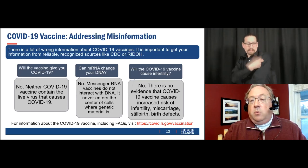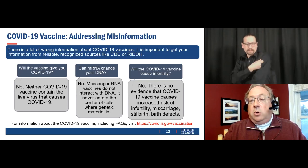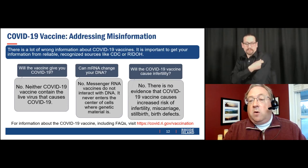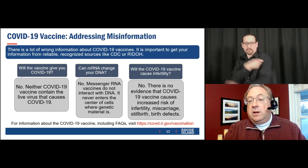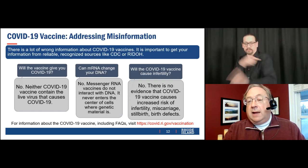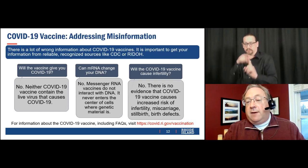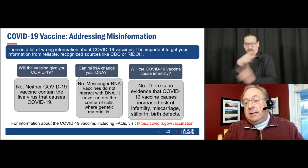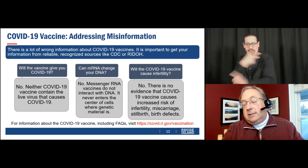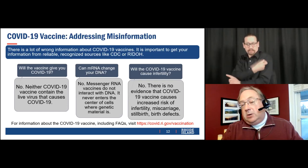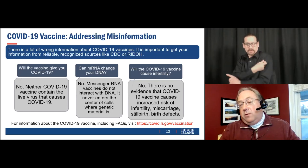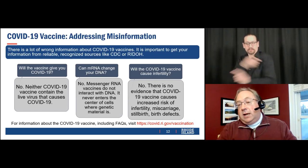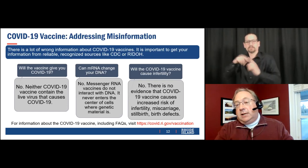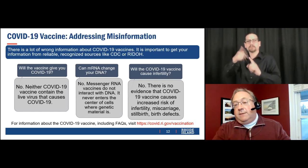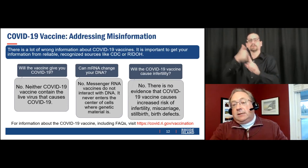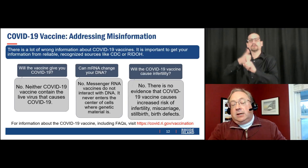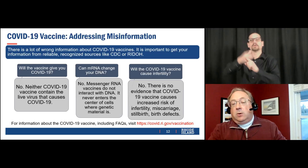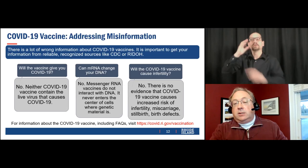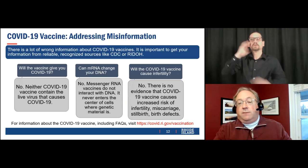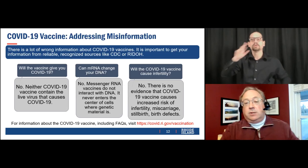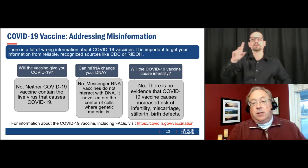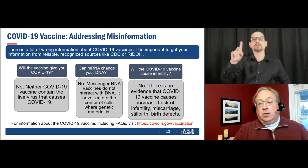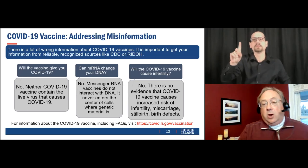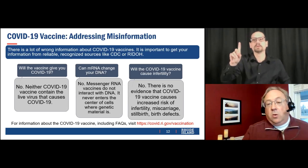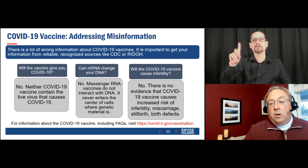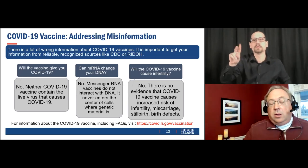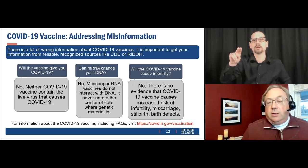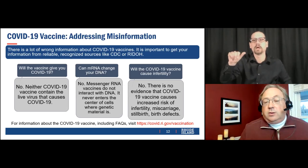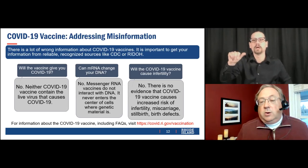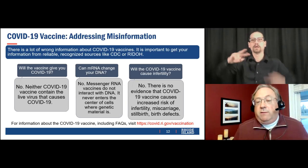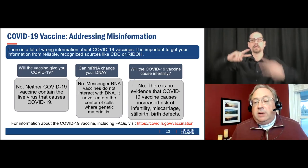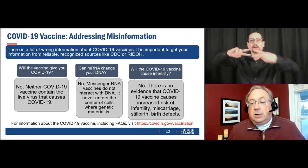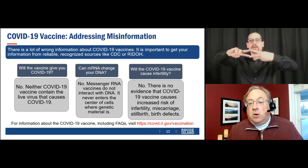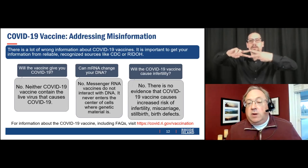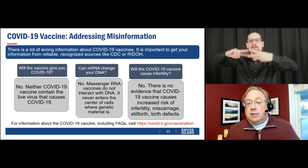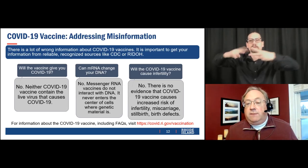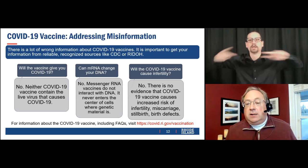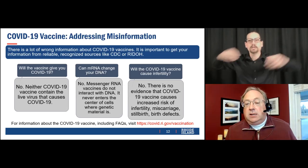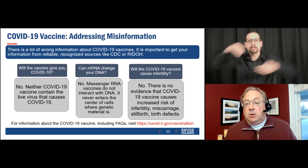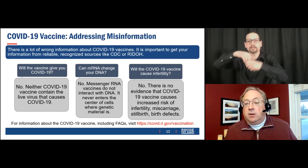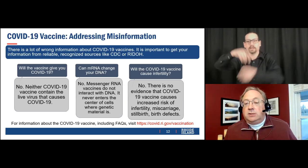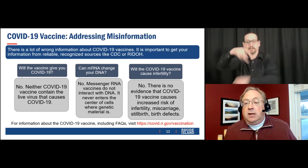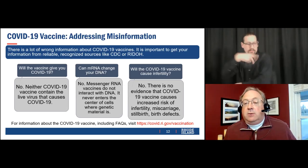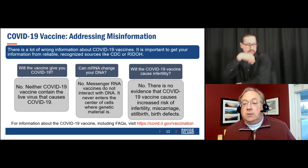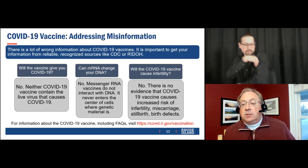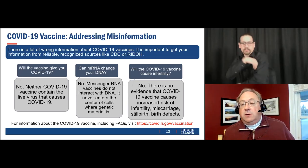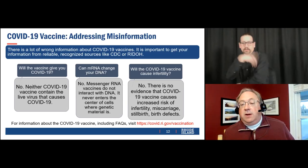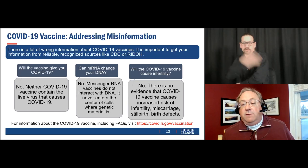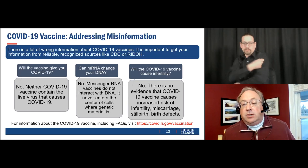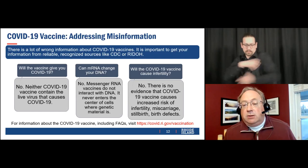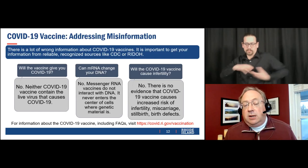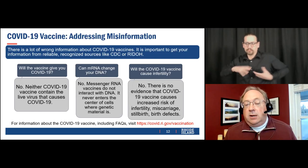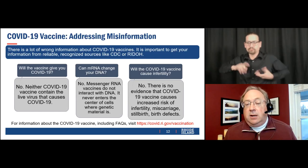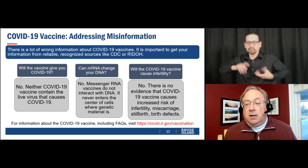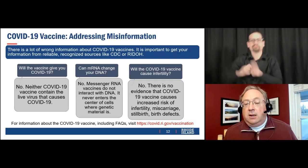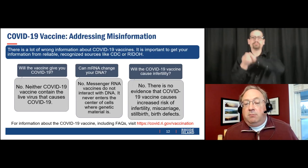And will COVID-19 vaccine cause infertility? No. There's no evidence that COVID-19 vaccine causes increased risk of